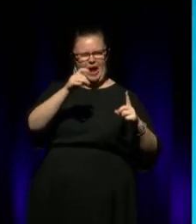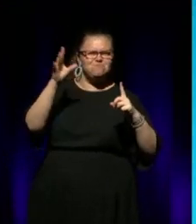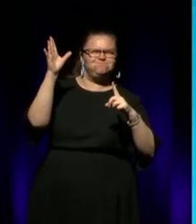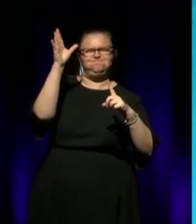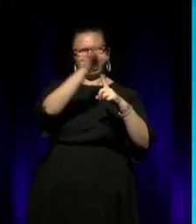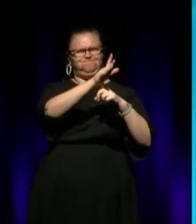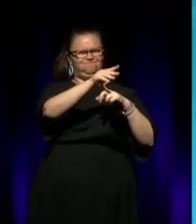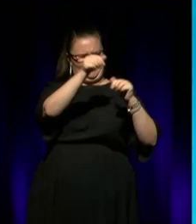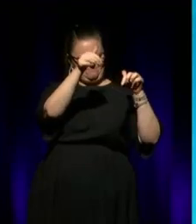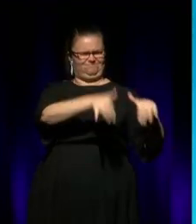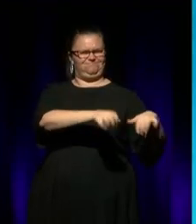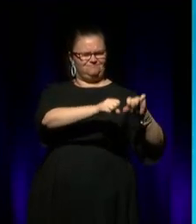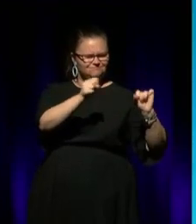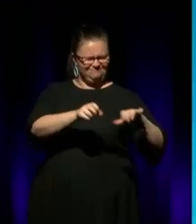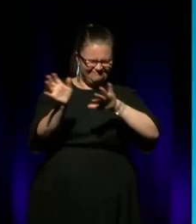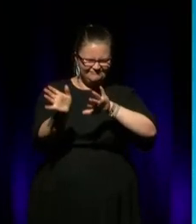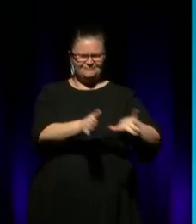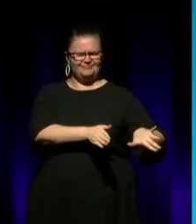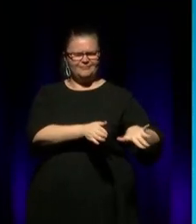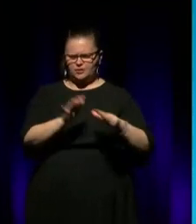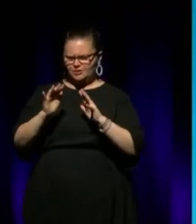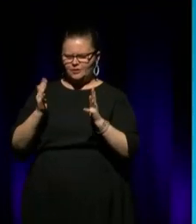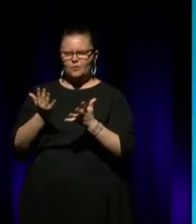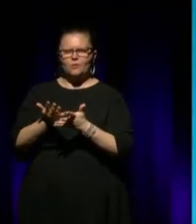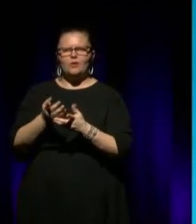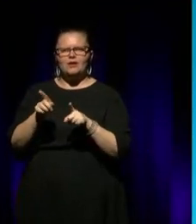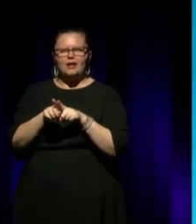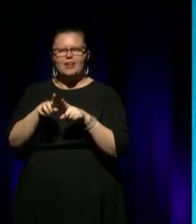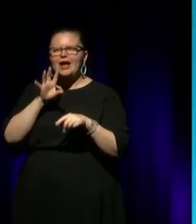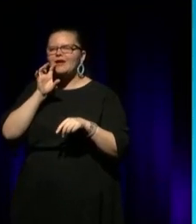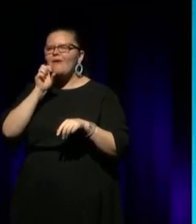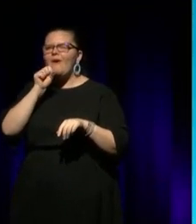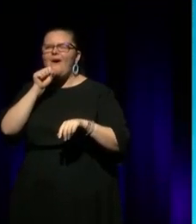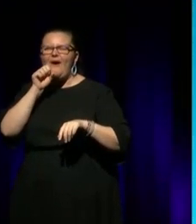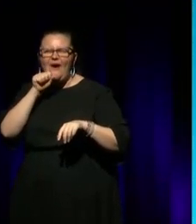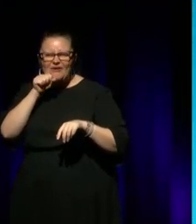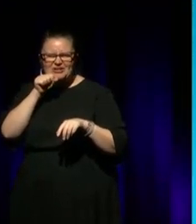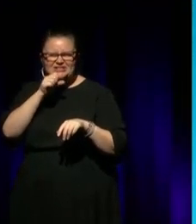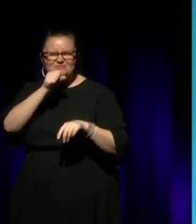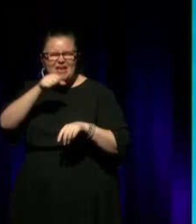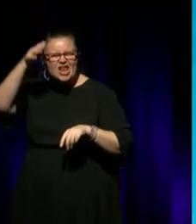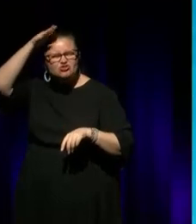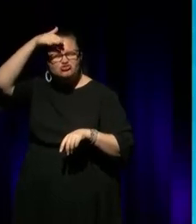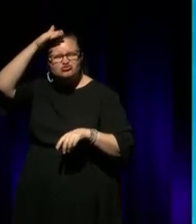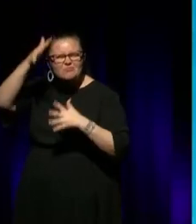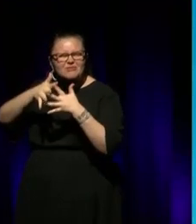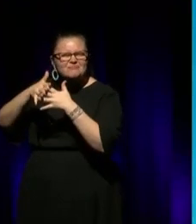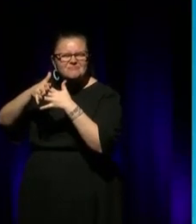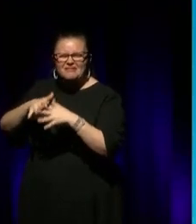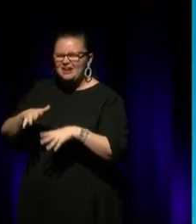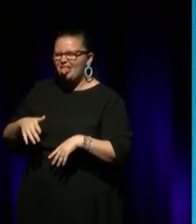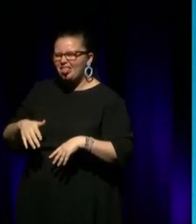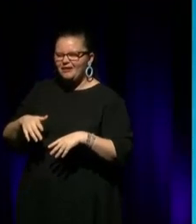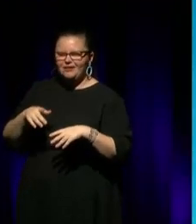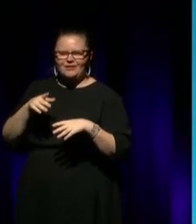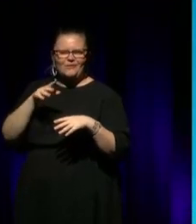And the world in this 21st century, look at that orange fella last year, America. They're all... Look at that orange Ipswich